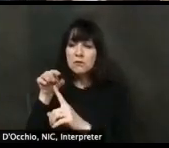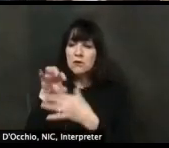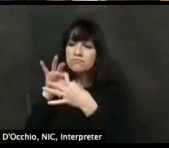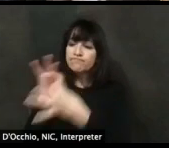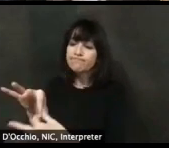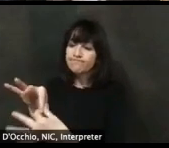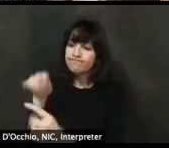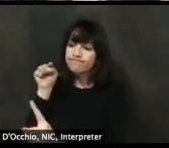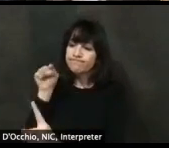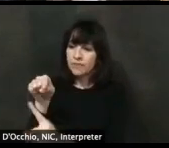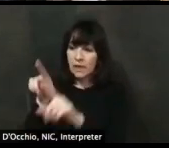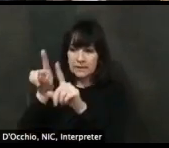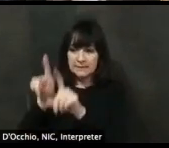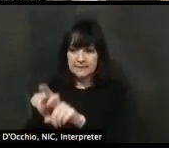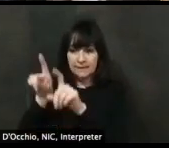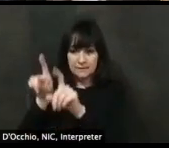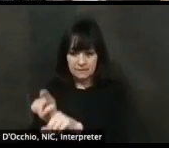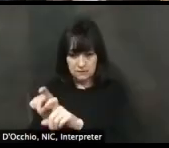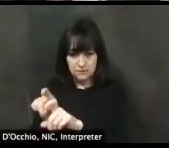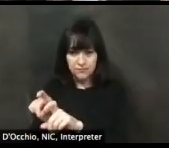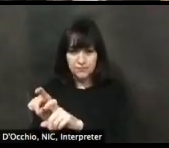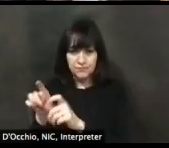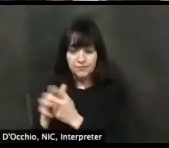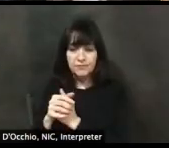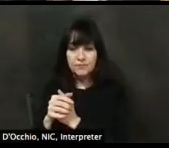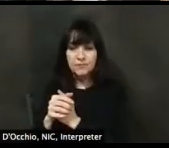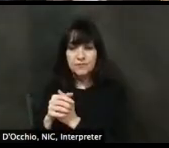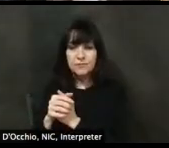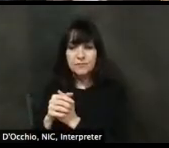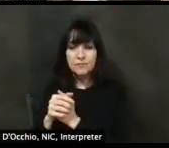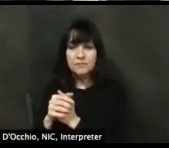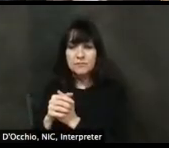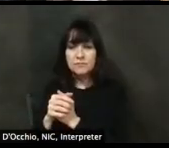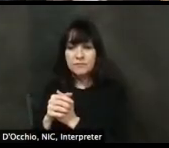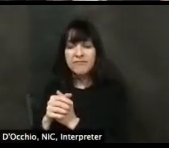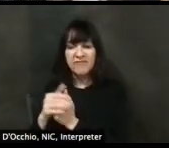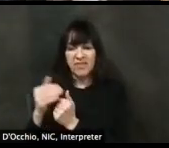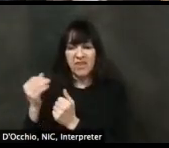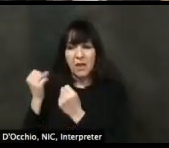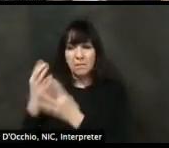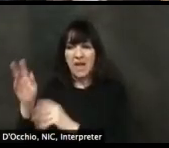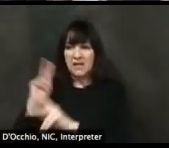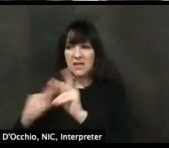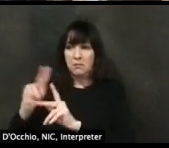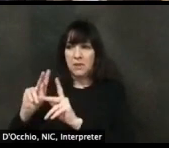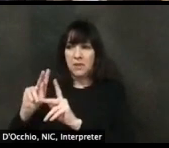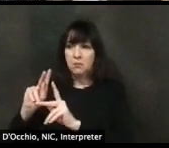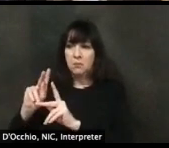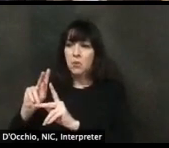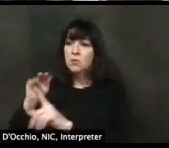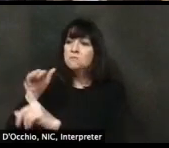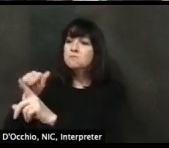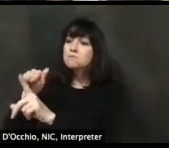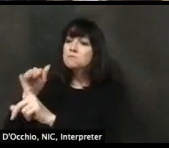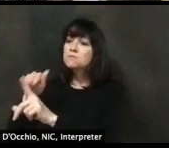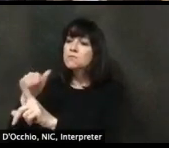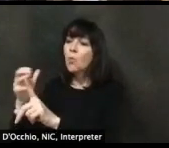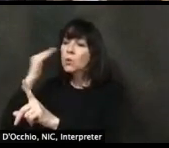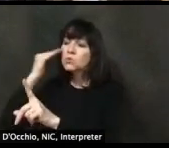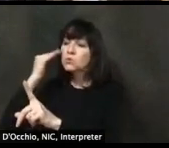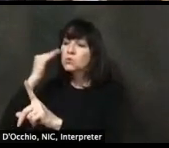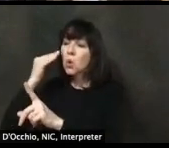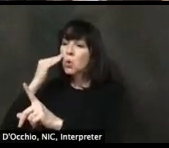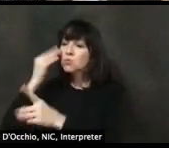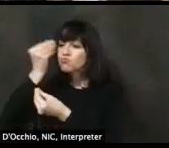pre-submitted and in both sets of comments here about testing. Can you just talk again about the importance of testing and, and